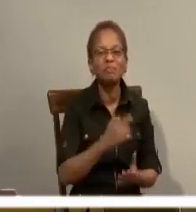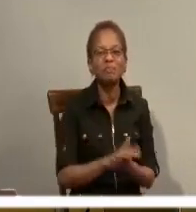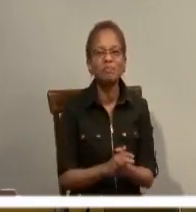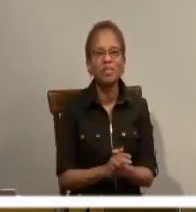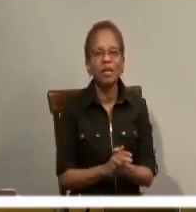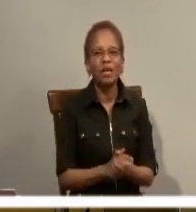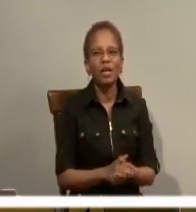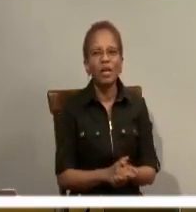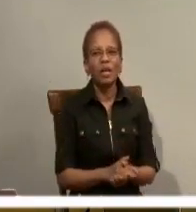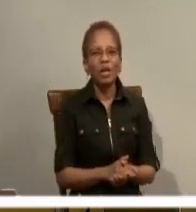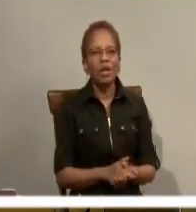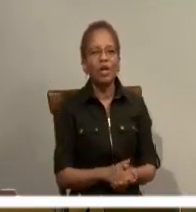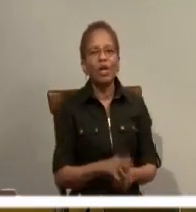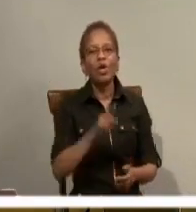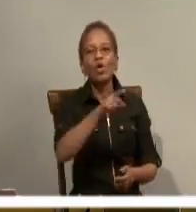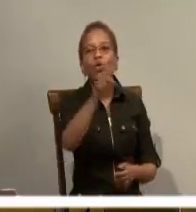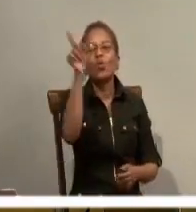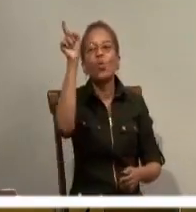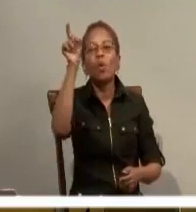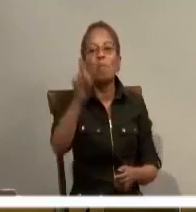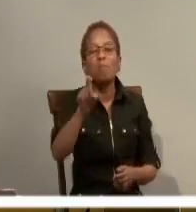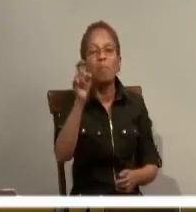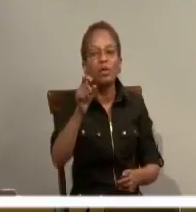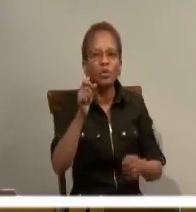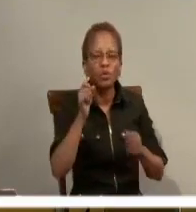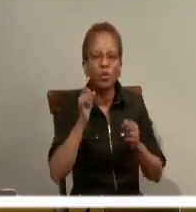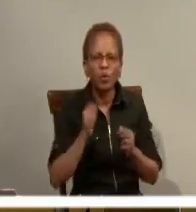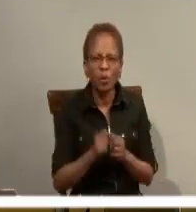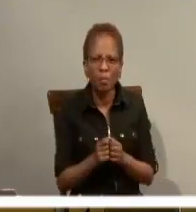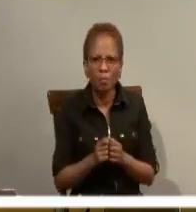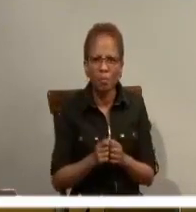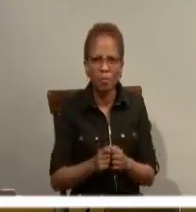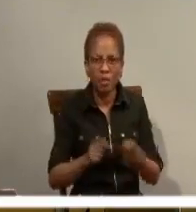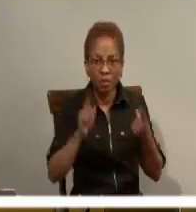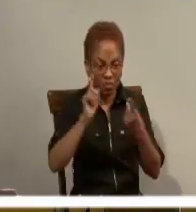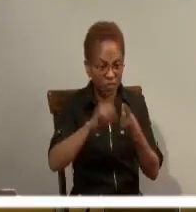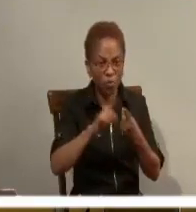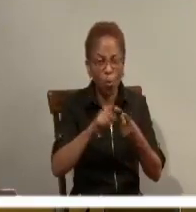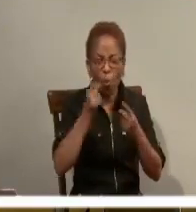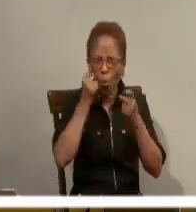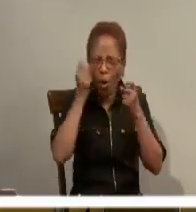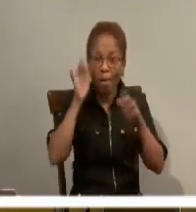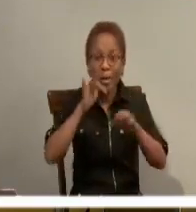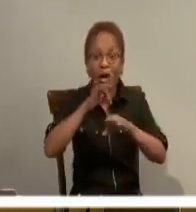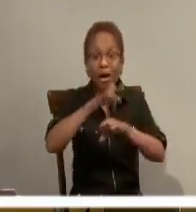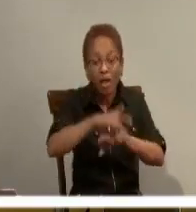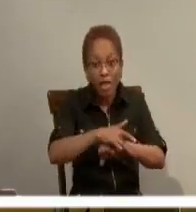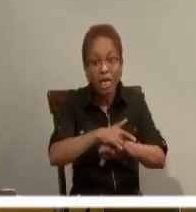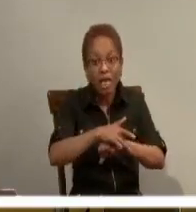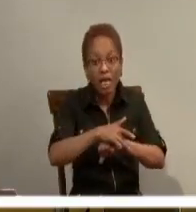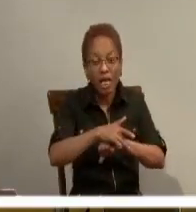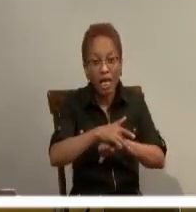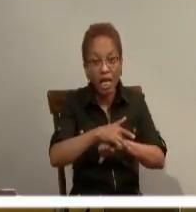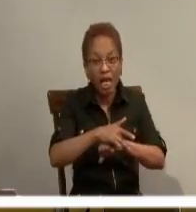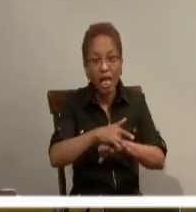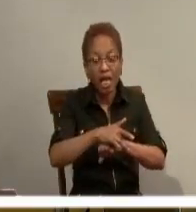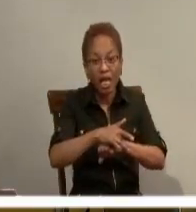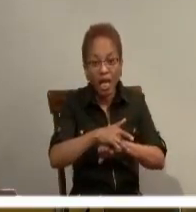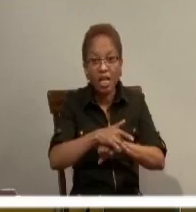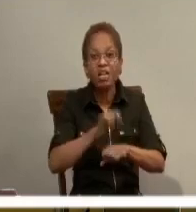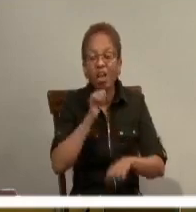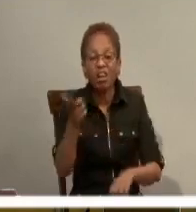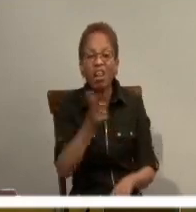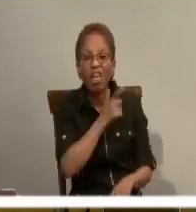in pursuit of wisdom which is waking early, which is the whole of the spiritual life, which means having a relationship with